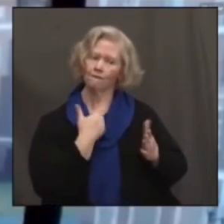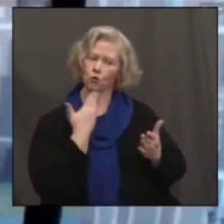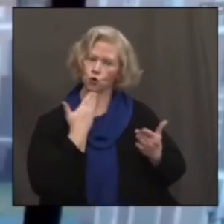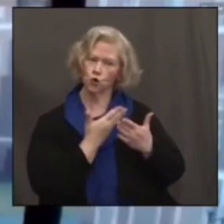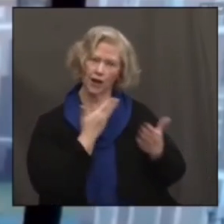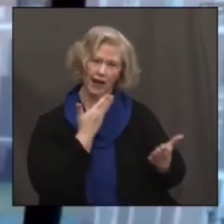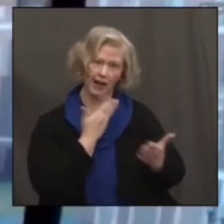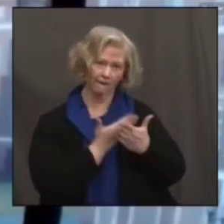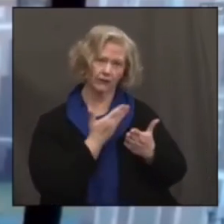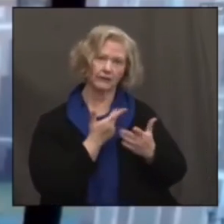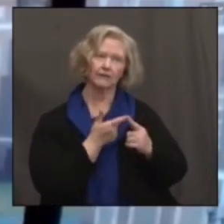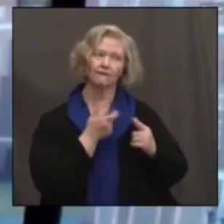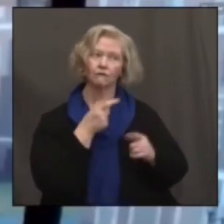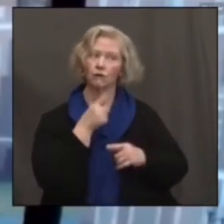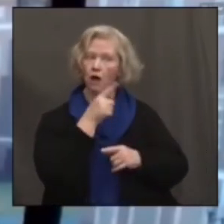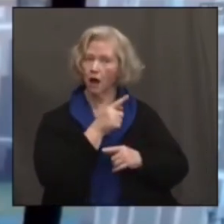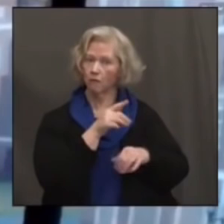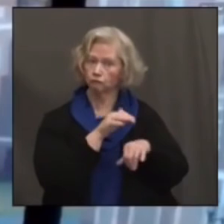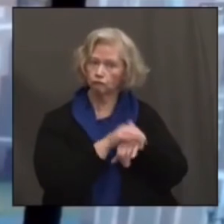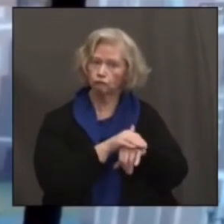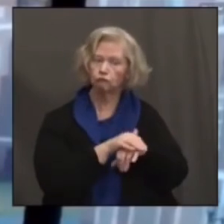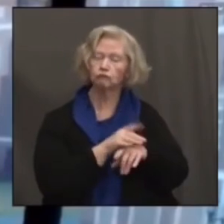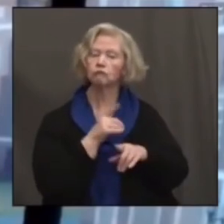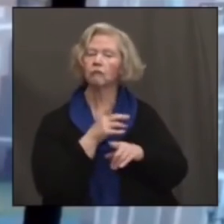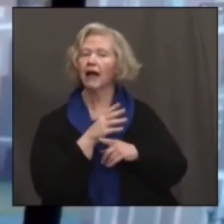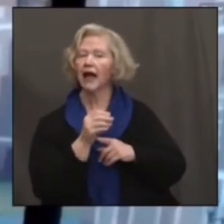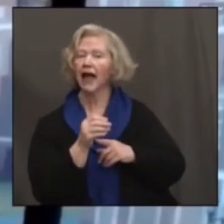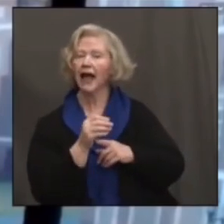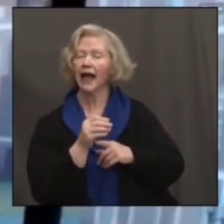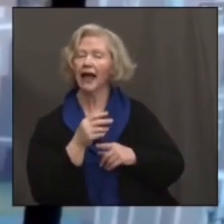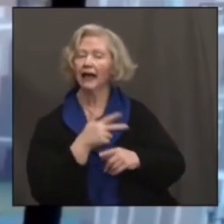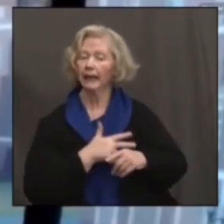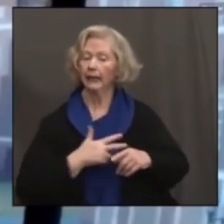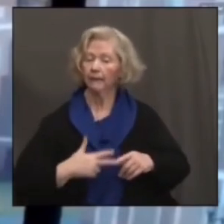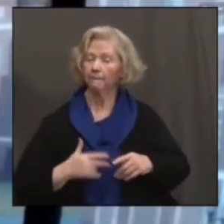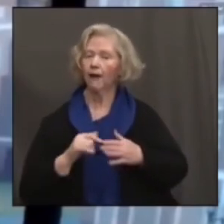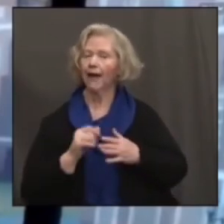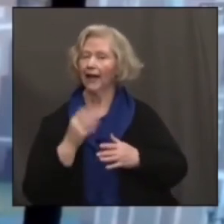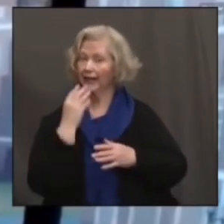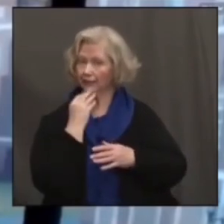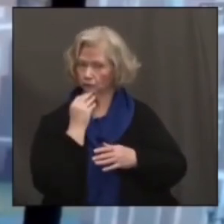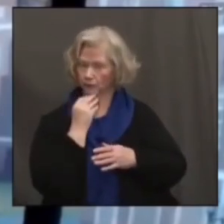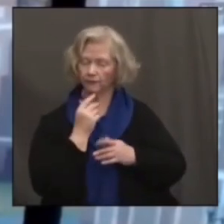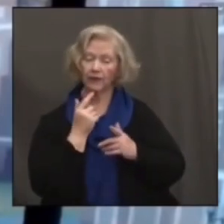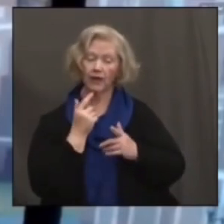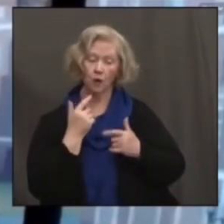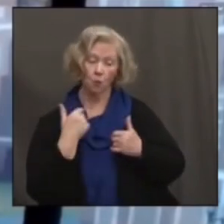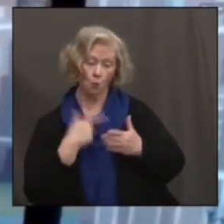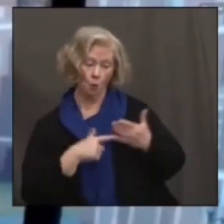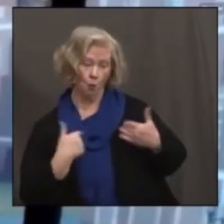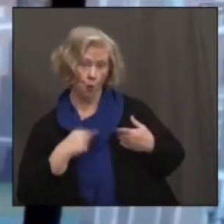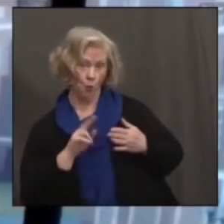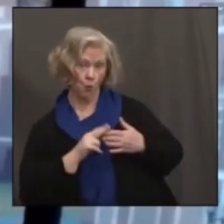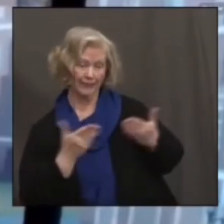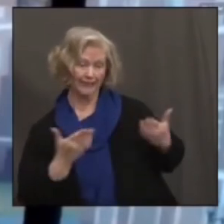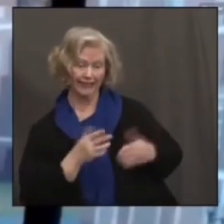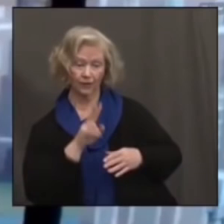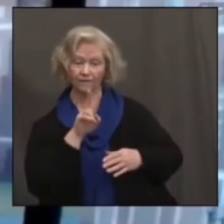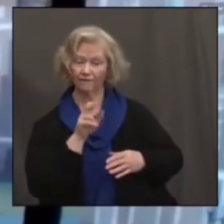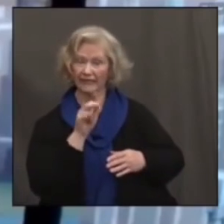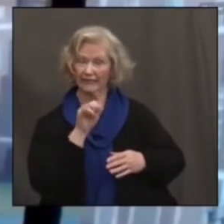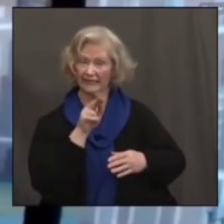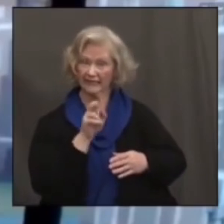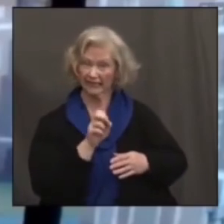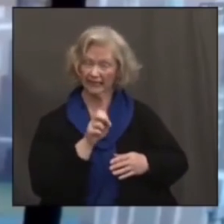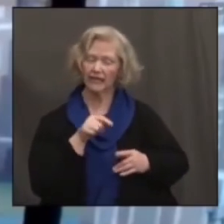from the UK as well as Denmark and Israel that the vaccines that we're using here in the States are going to